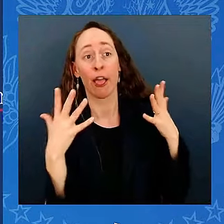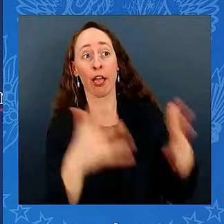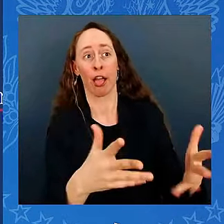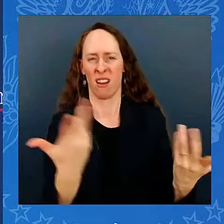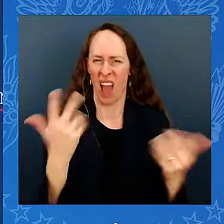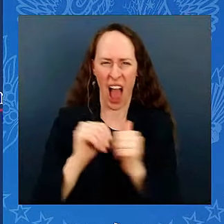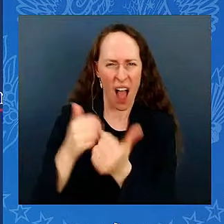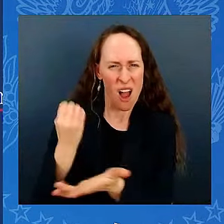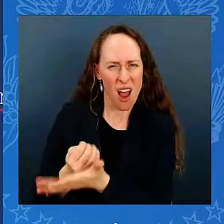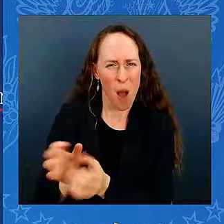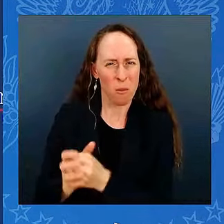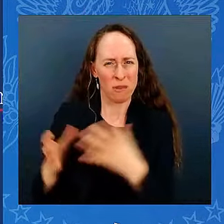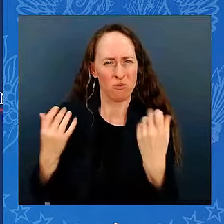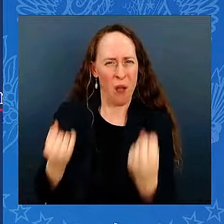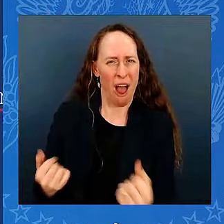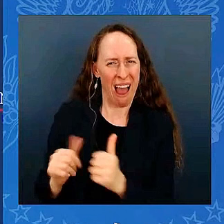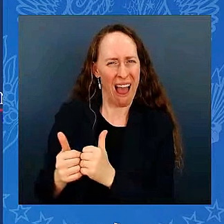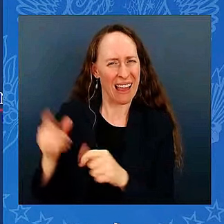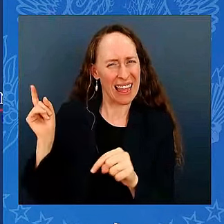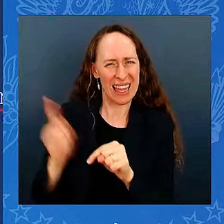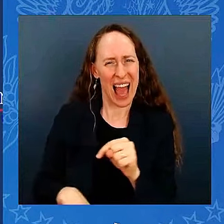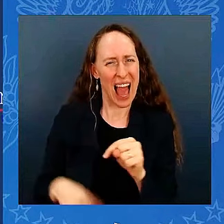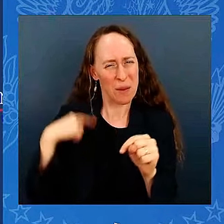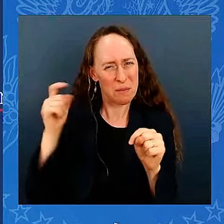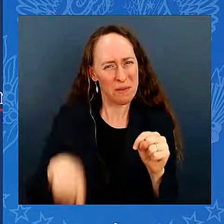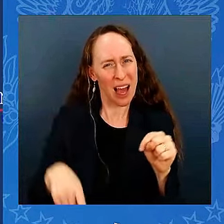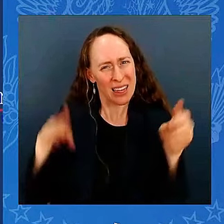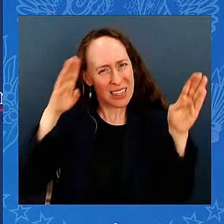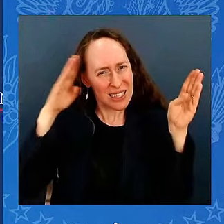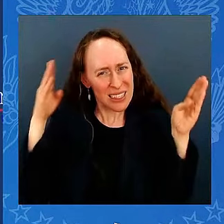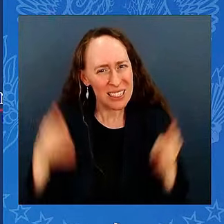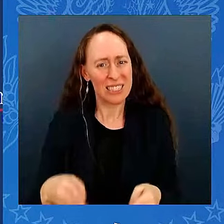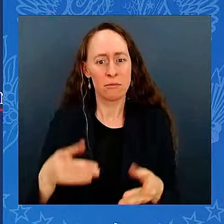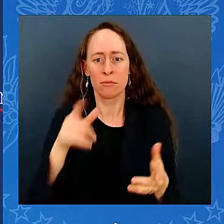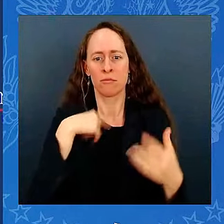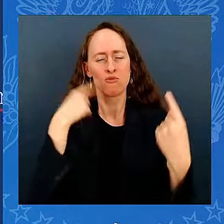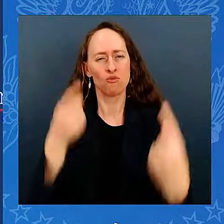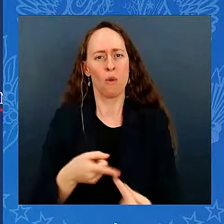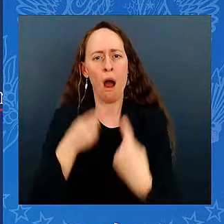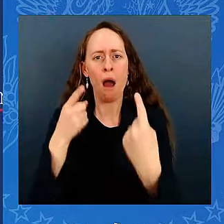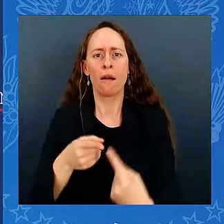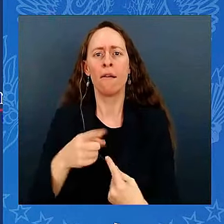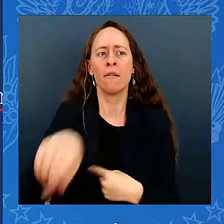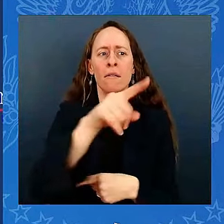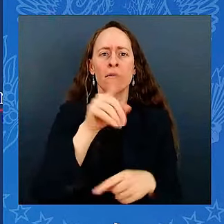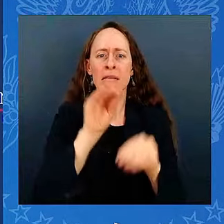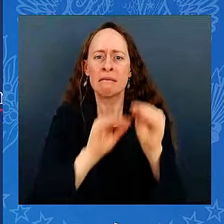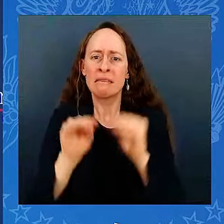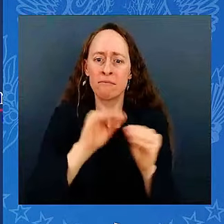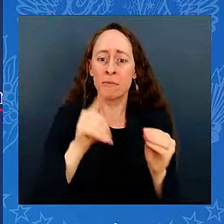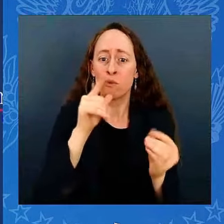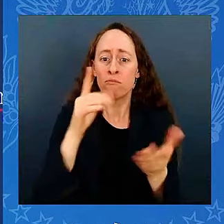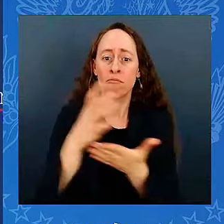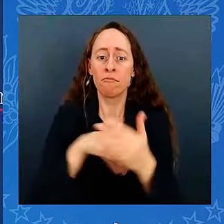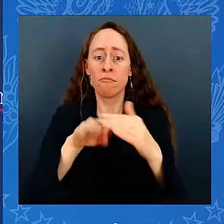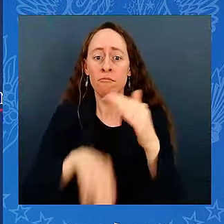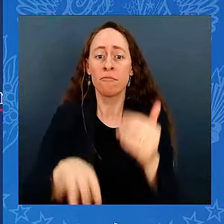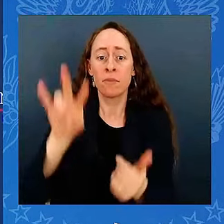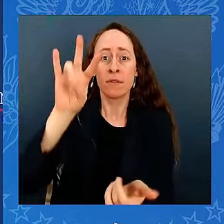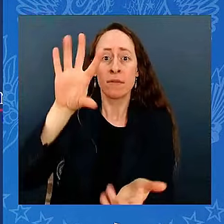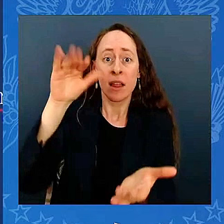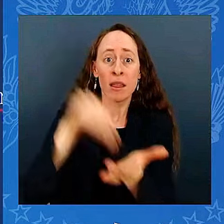it the most. An individual earning less than $75,000 a year received a $1,400 check.